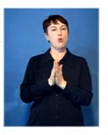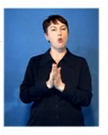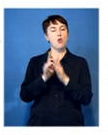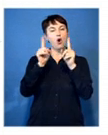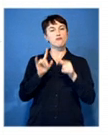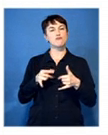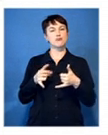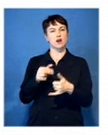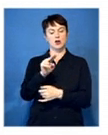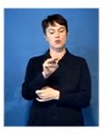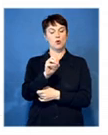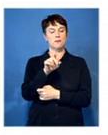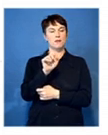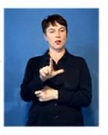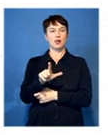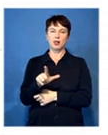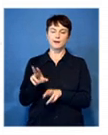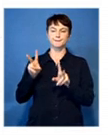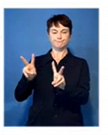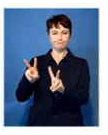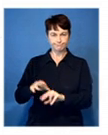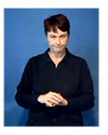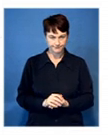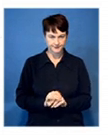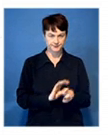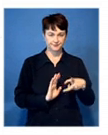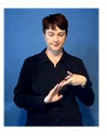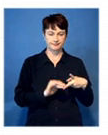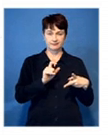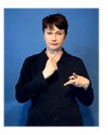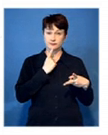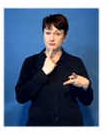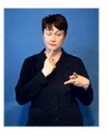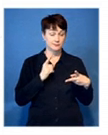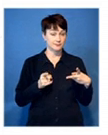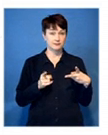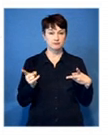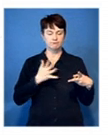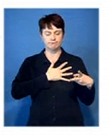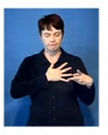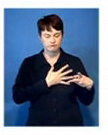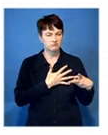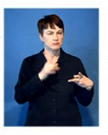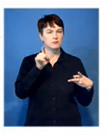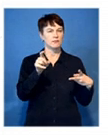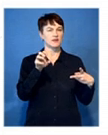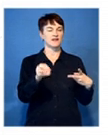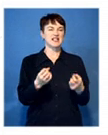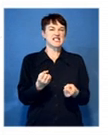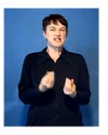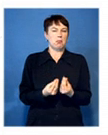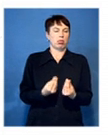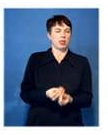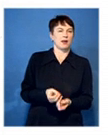Rest in peace, Nadine. Paulo tweeting, can't change a regime on the basis of compassion. There's got to be something